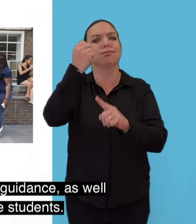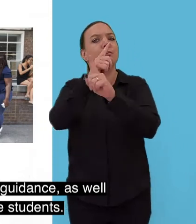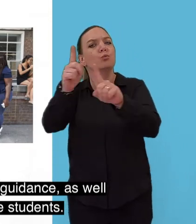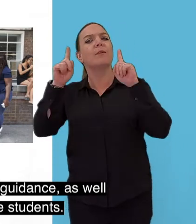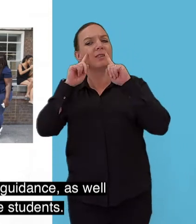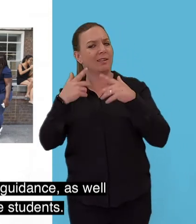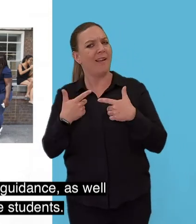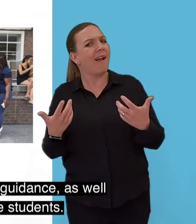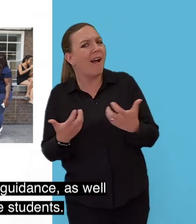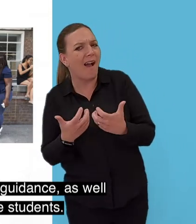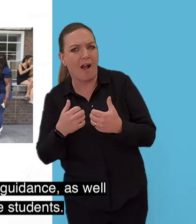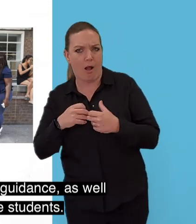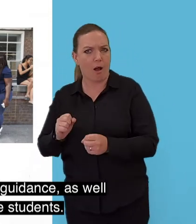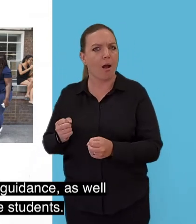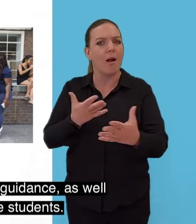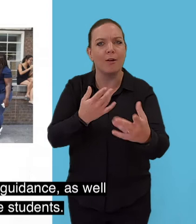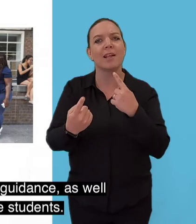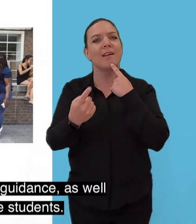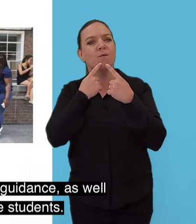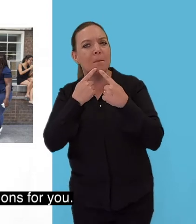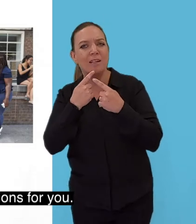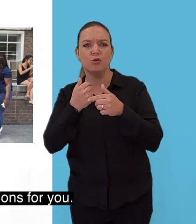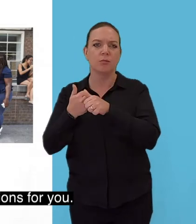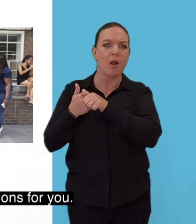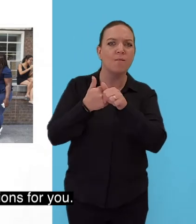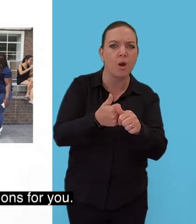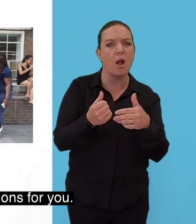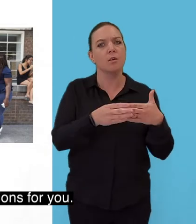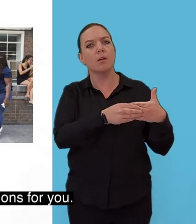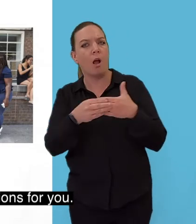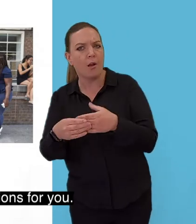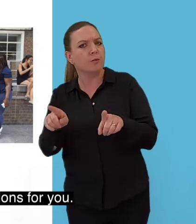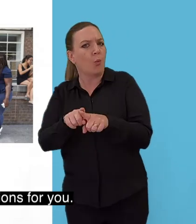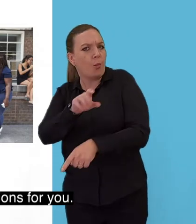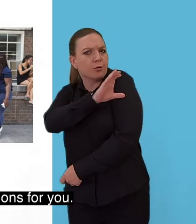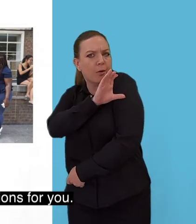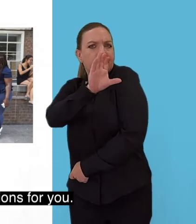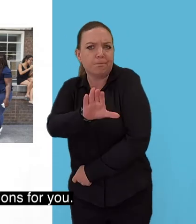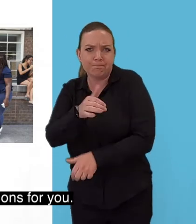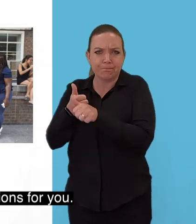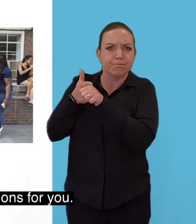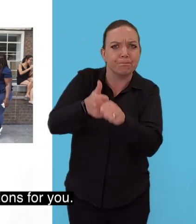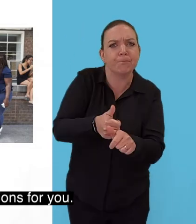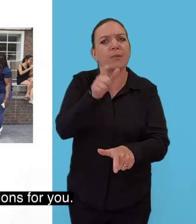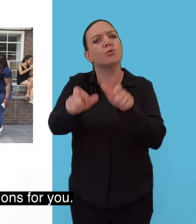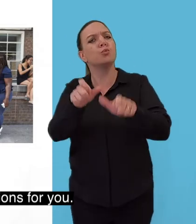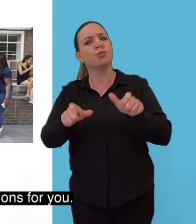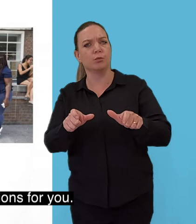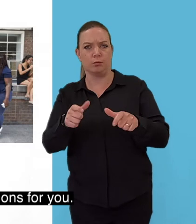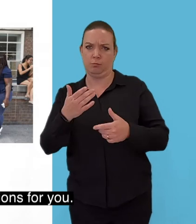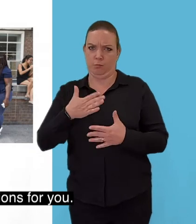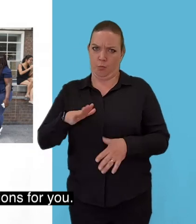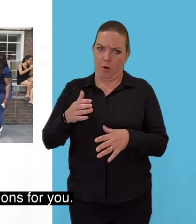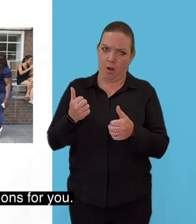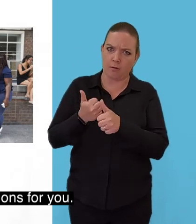advice and guidance, as well as empowering and advocating for those students. We want to help you make the right decisions for